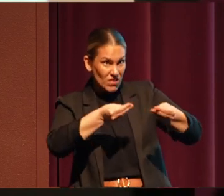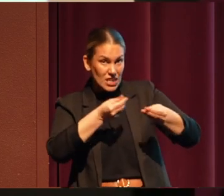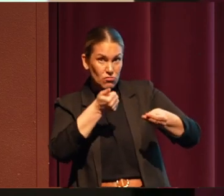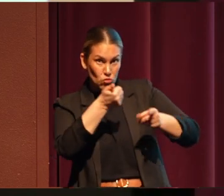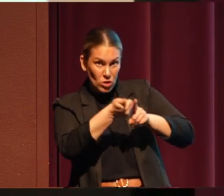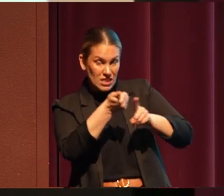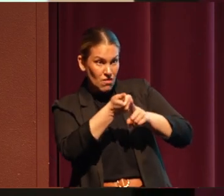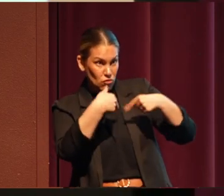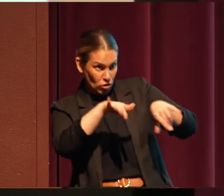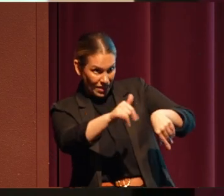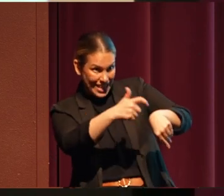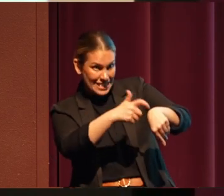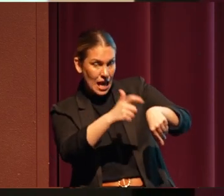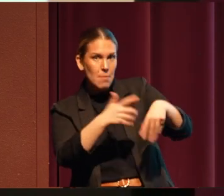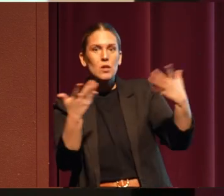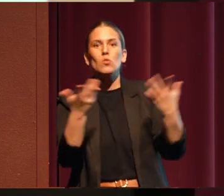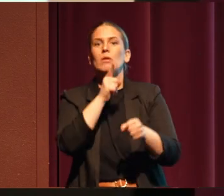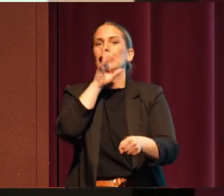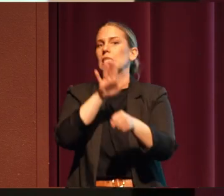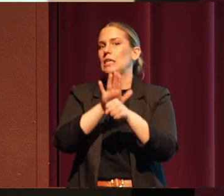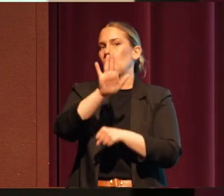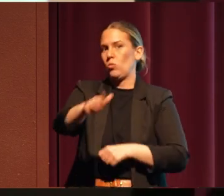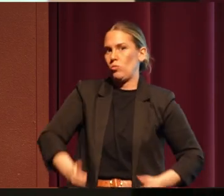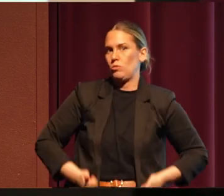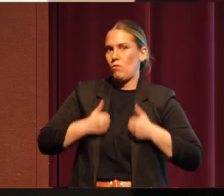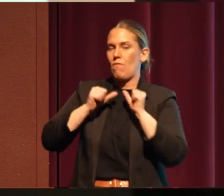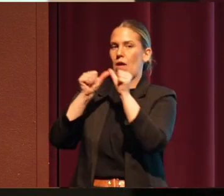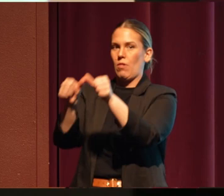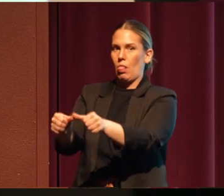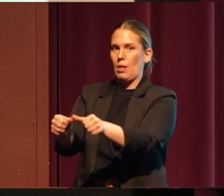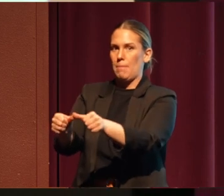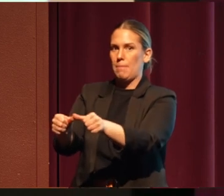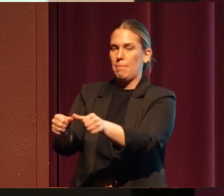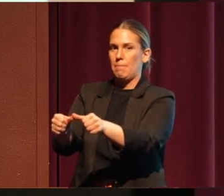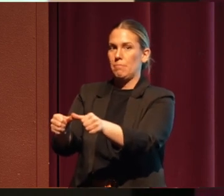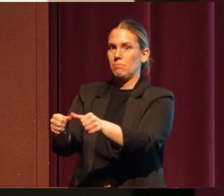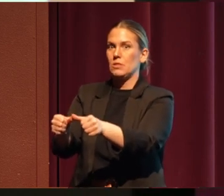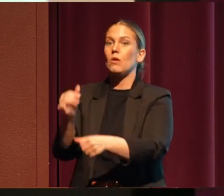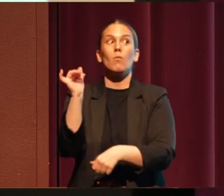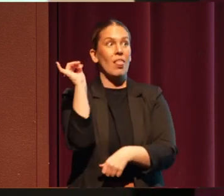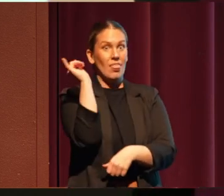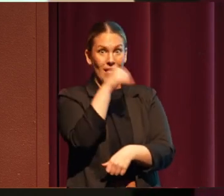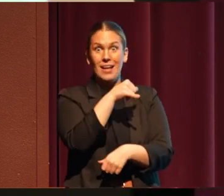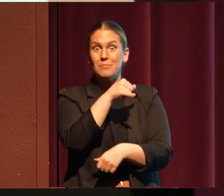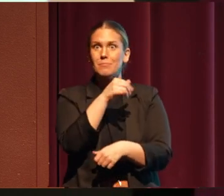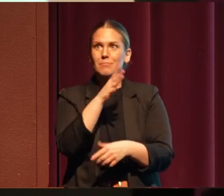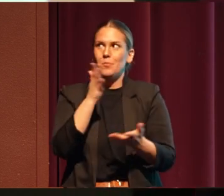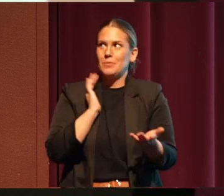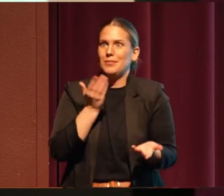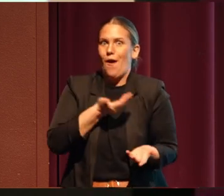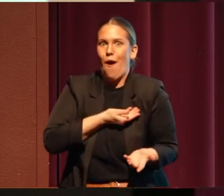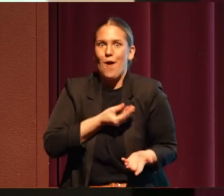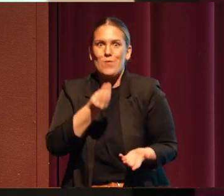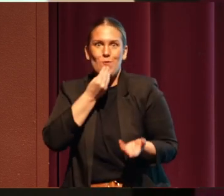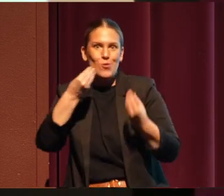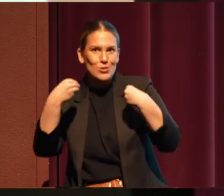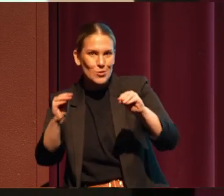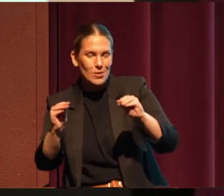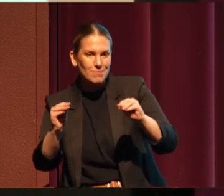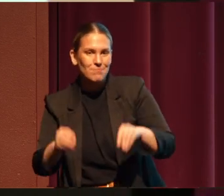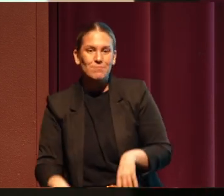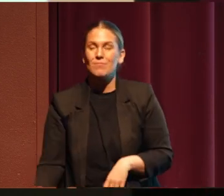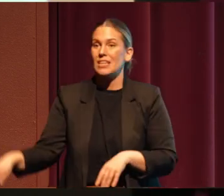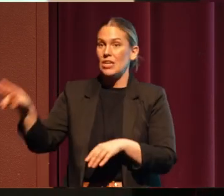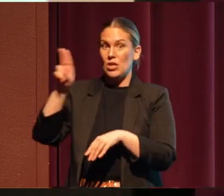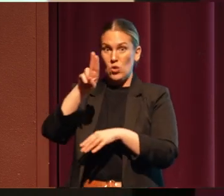today, is what guaranteed your survival. And so this was the grocery store. The US Department of Forest